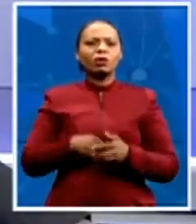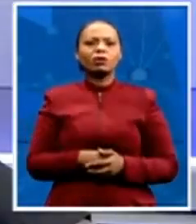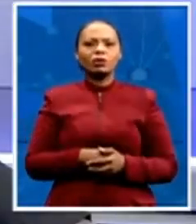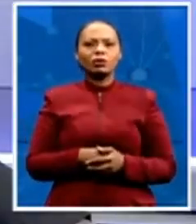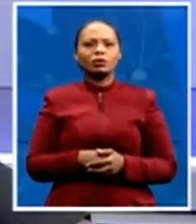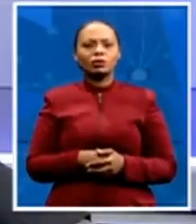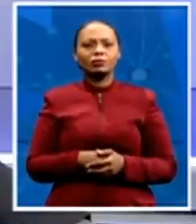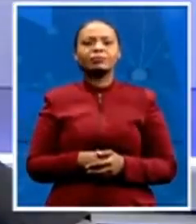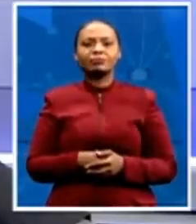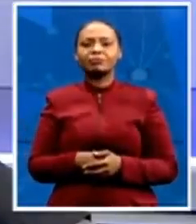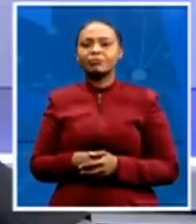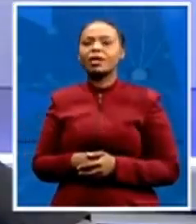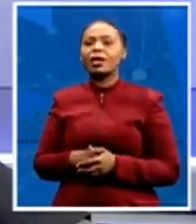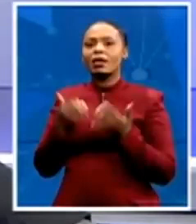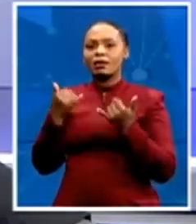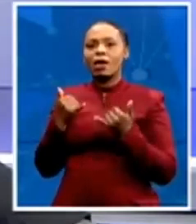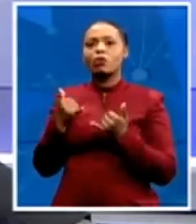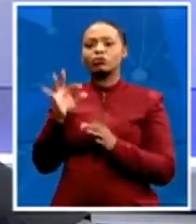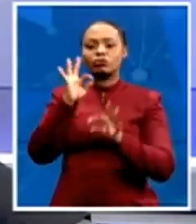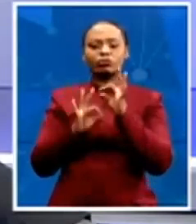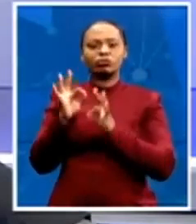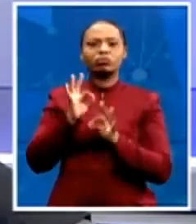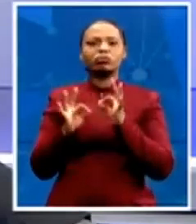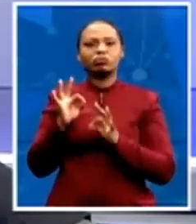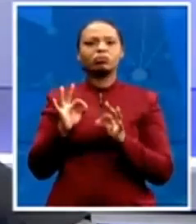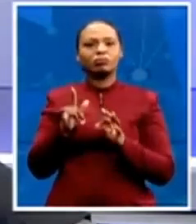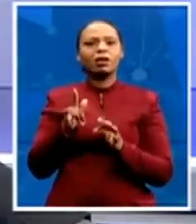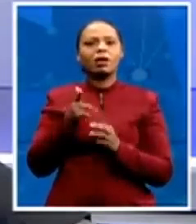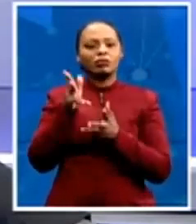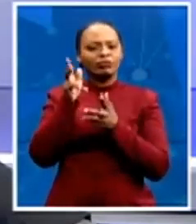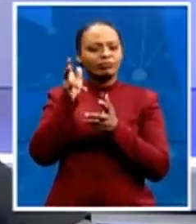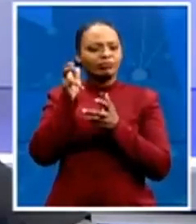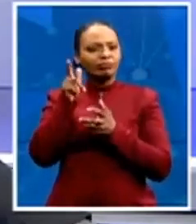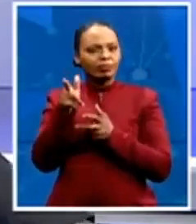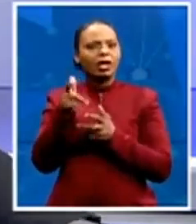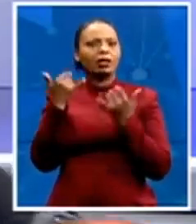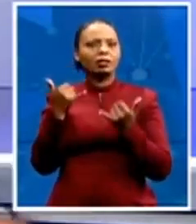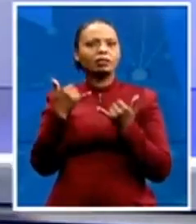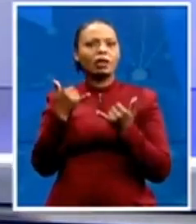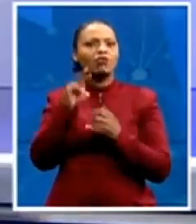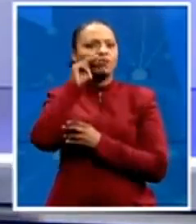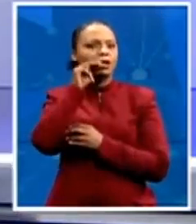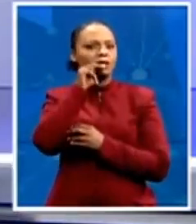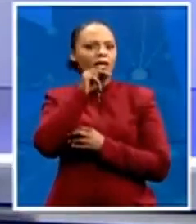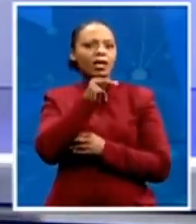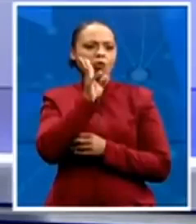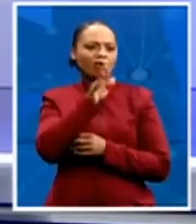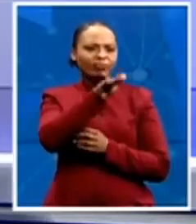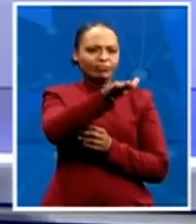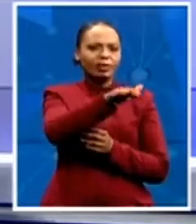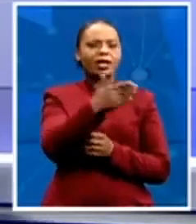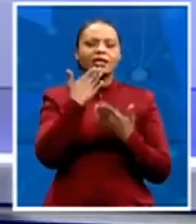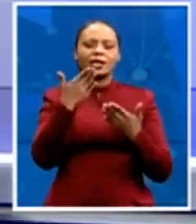tabs on it. We are trying to get our correspondent in Nigeria as well to give us the very latest. But, Sophie, thank you very much indeed for giving us the